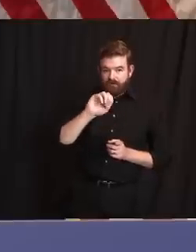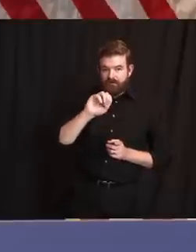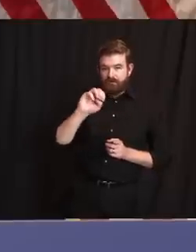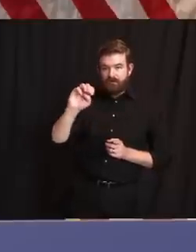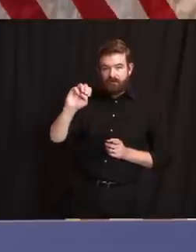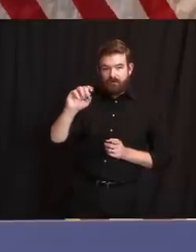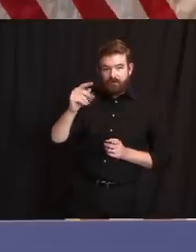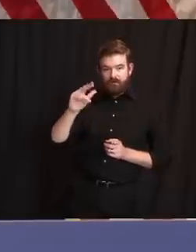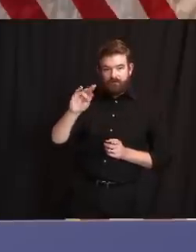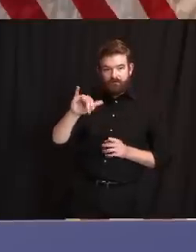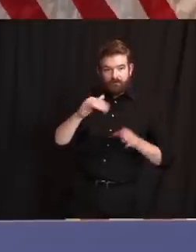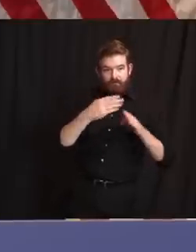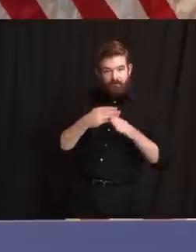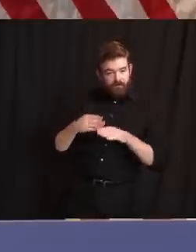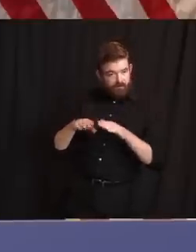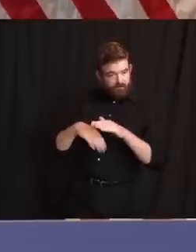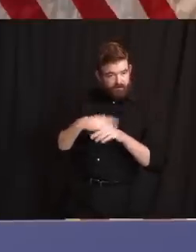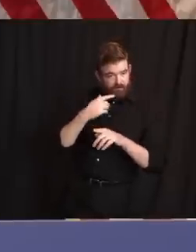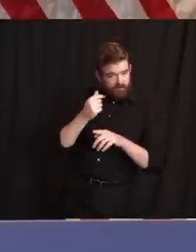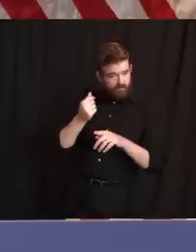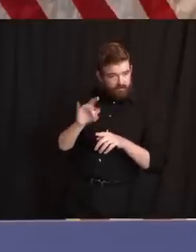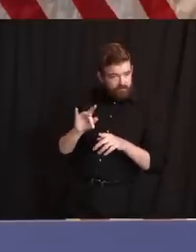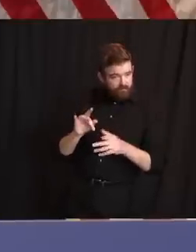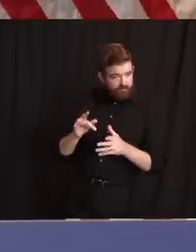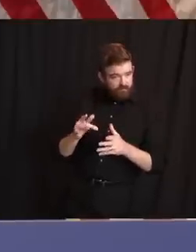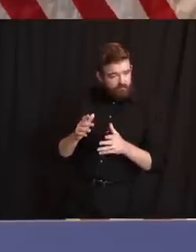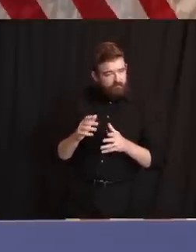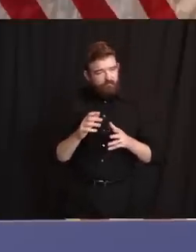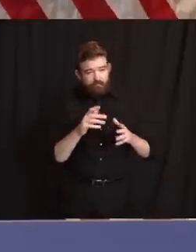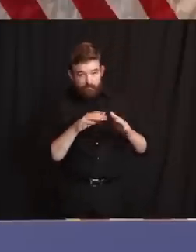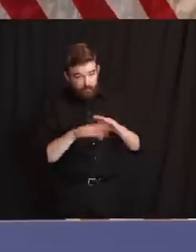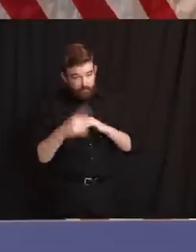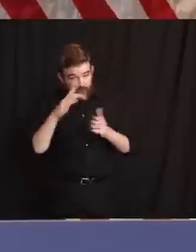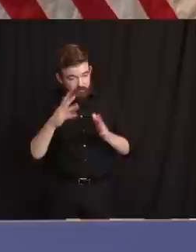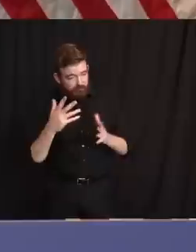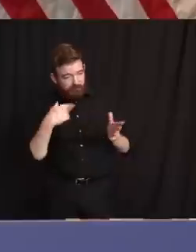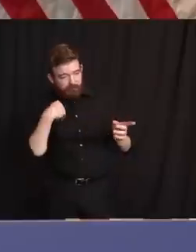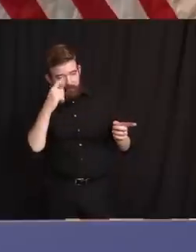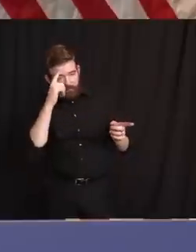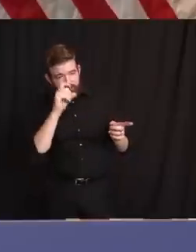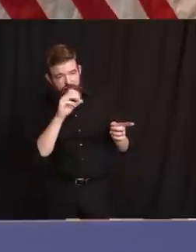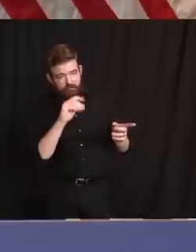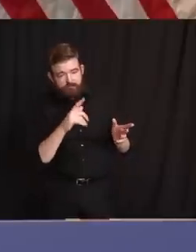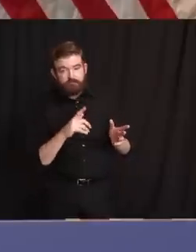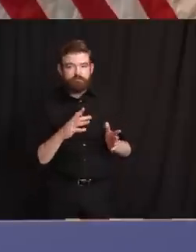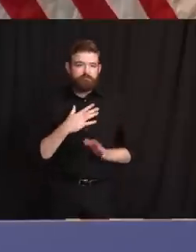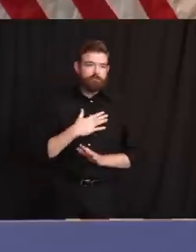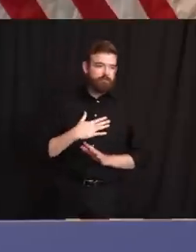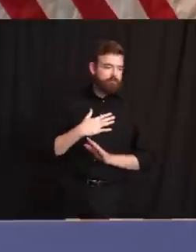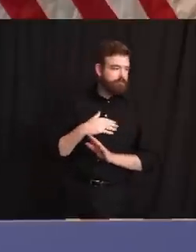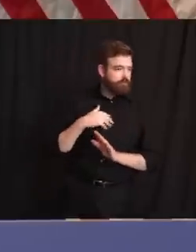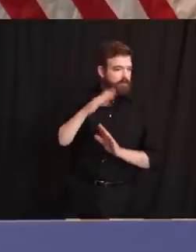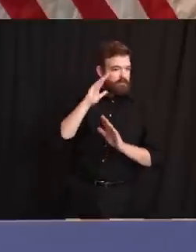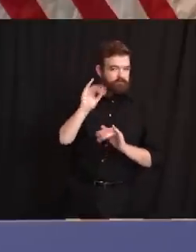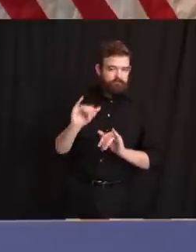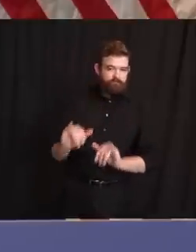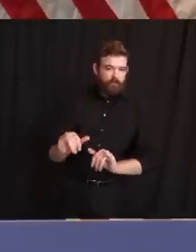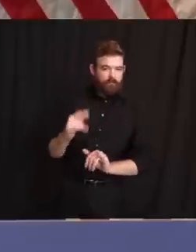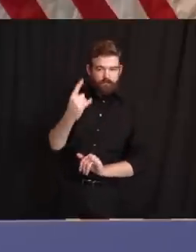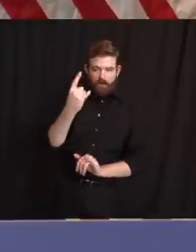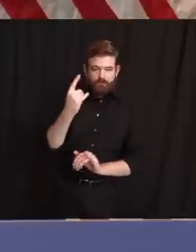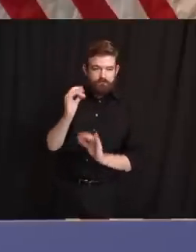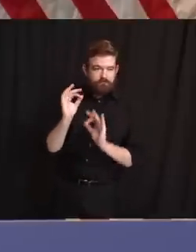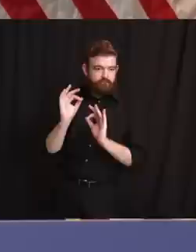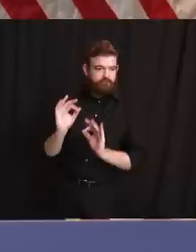life overall? I think so. Believe? I Yes. Yeah. So please, God, we keep it that way. We mourn that loss of life, but